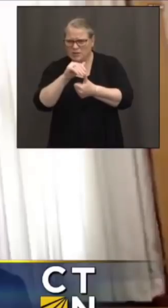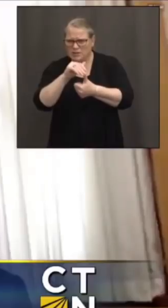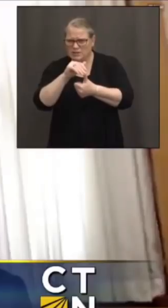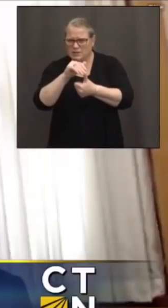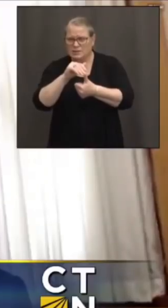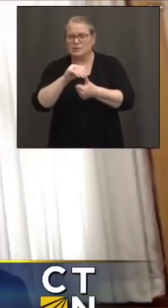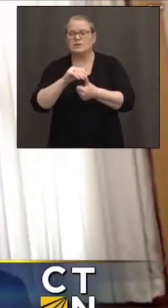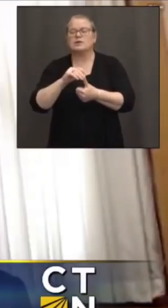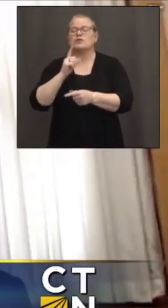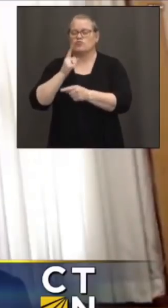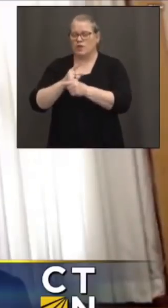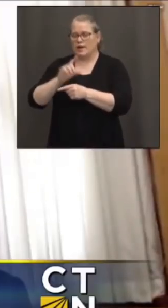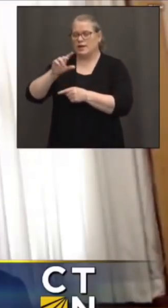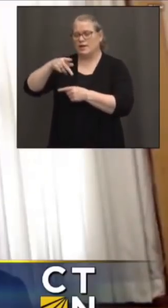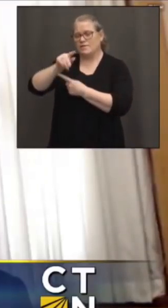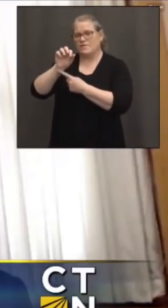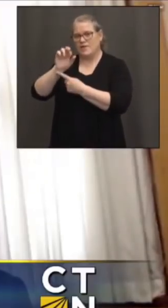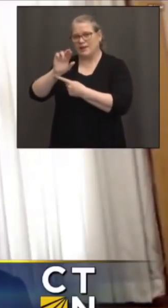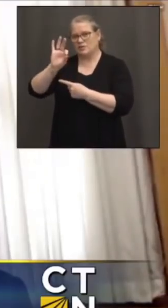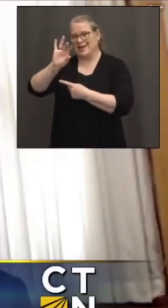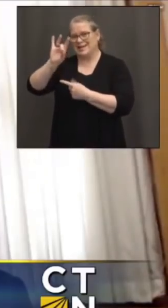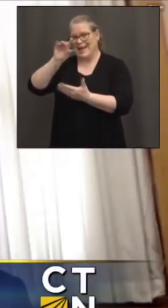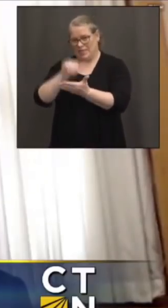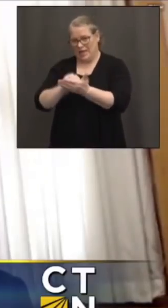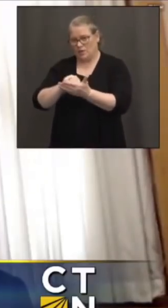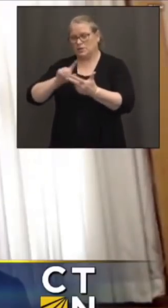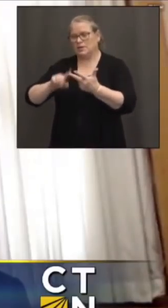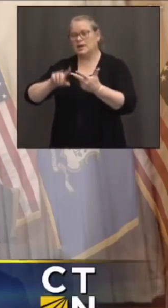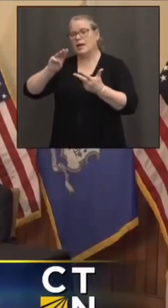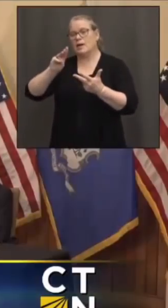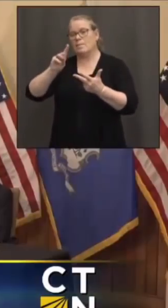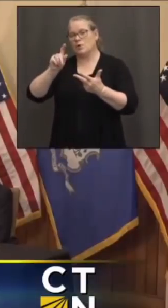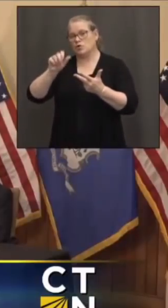98,000 Pfizer and 60,000 Moderna.